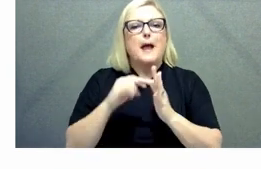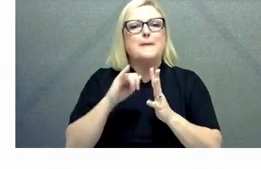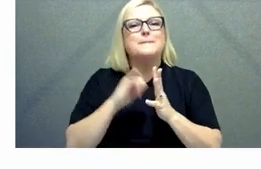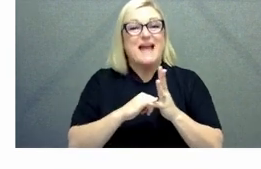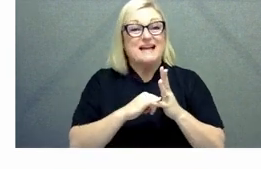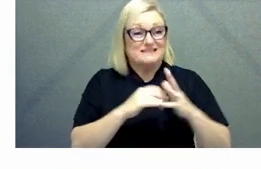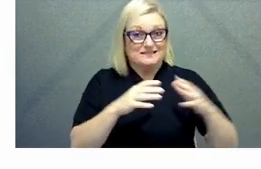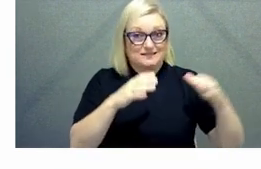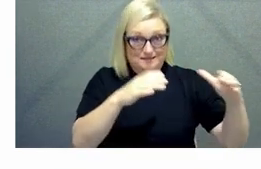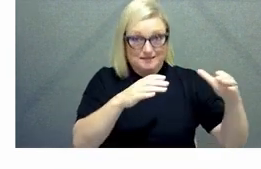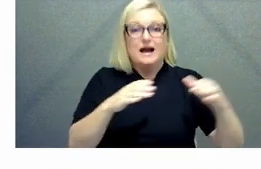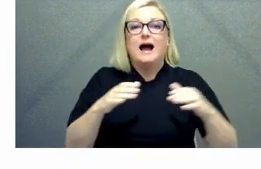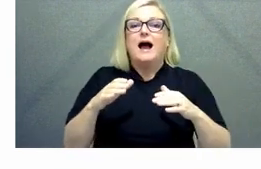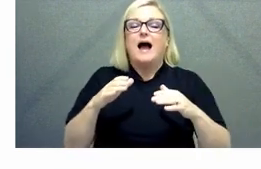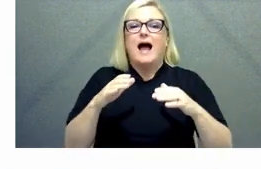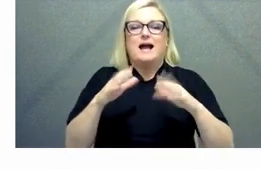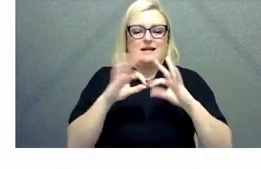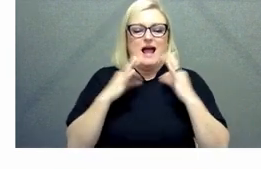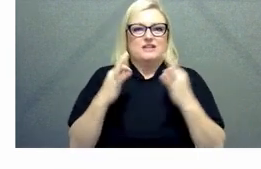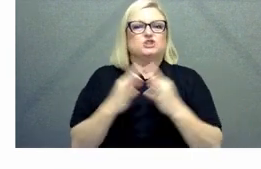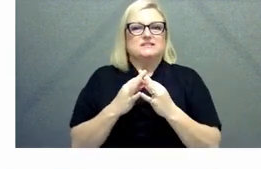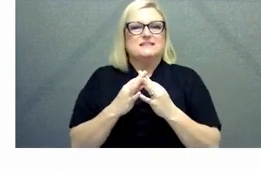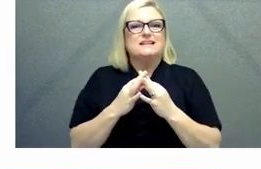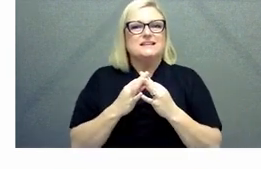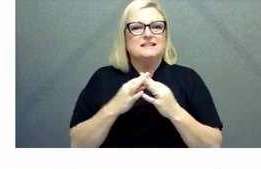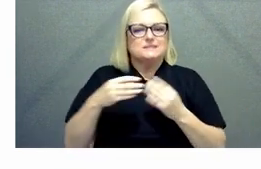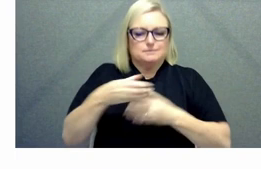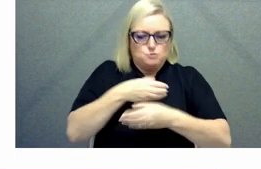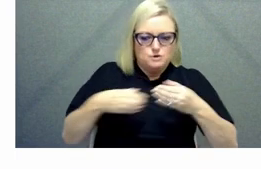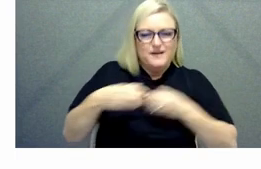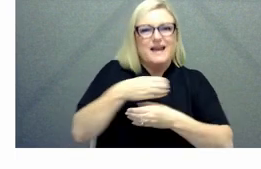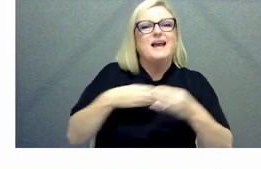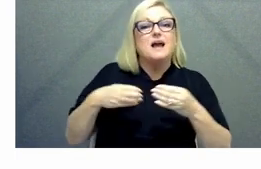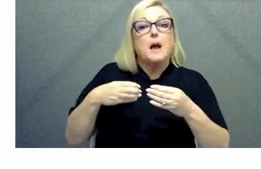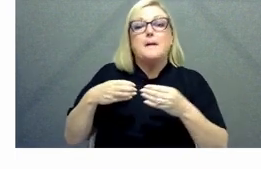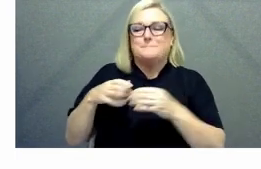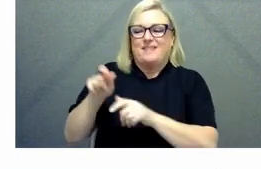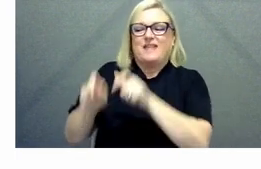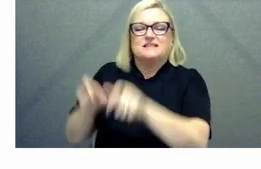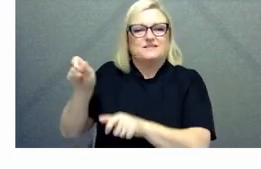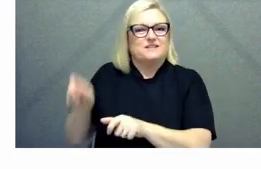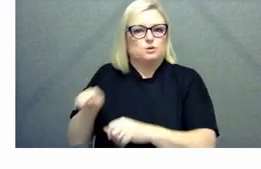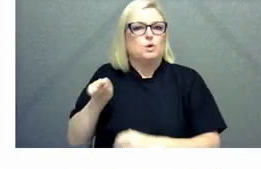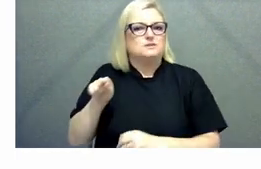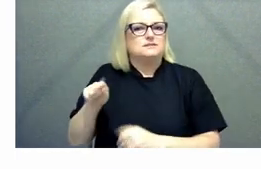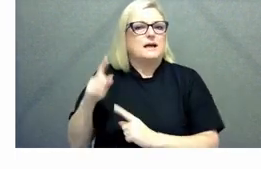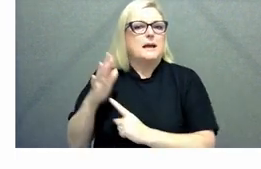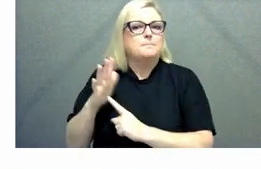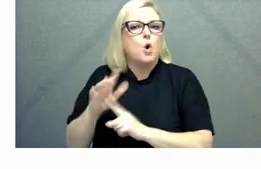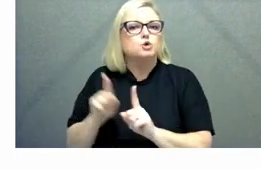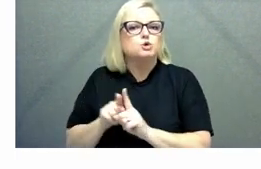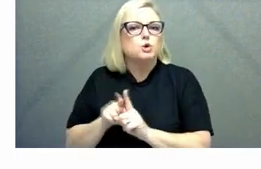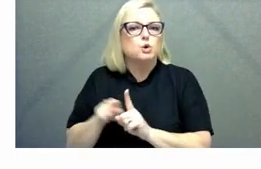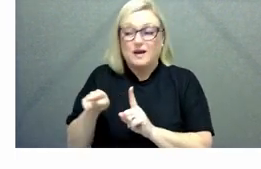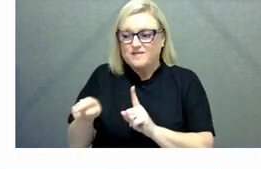agency level are things that are enablers um but taking those steps yourself to reach out find out what other agencies are doing where you